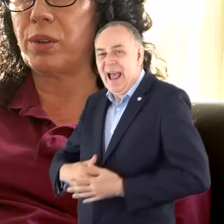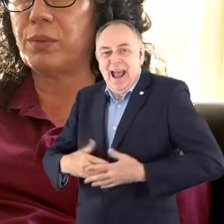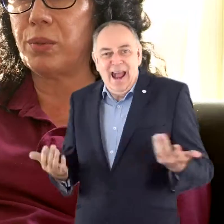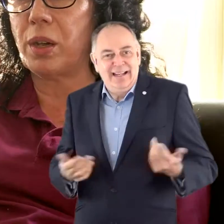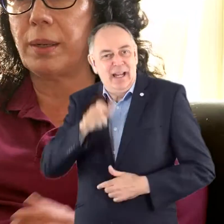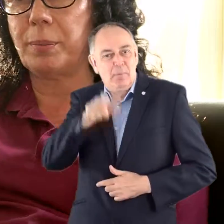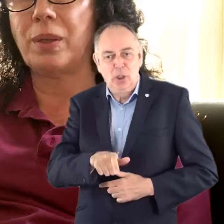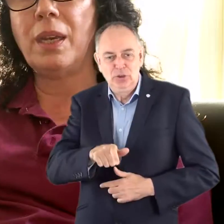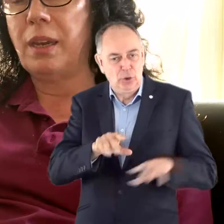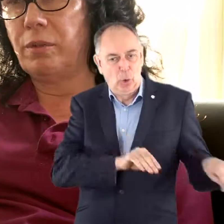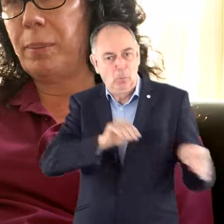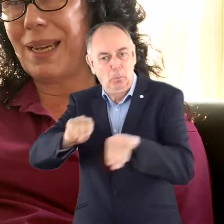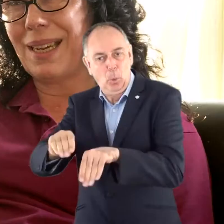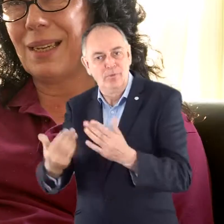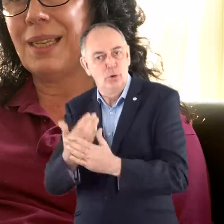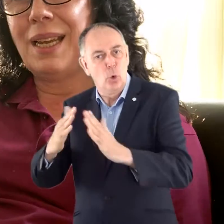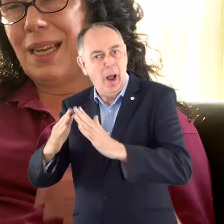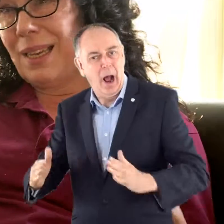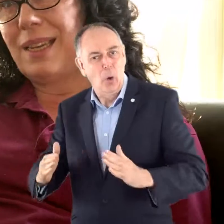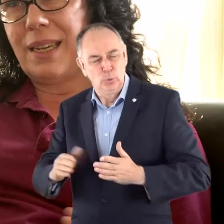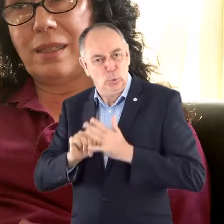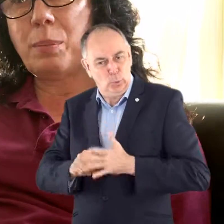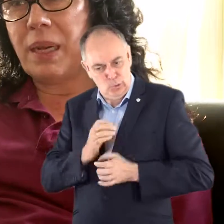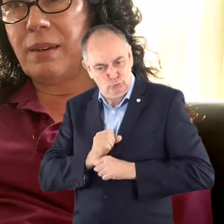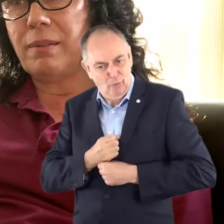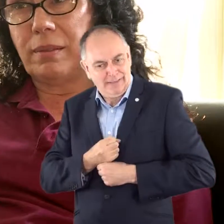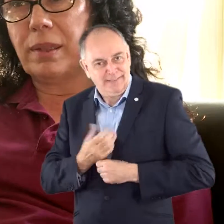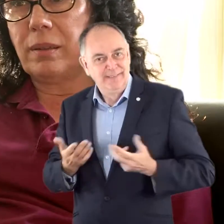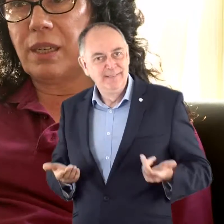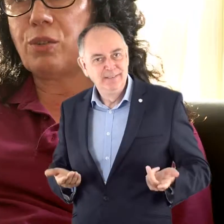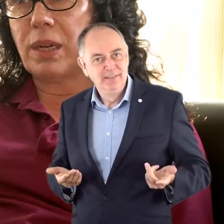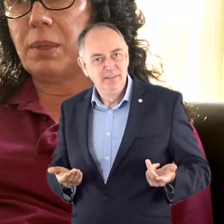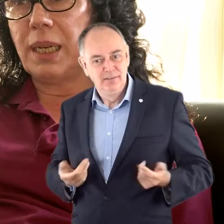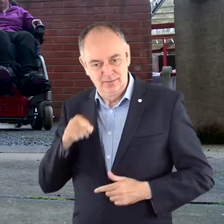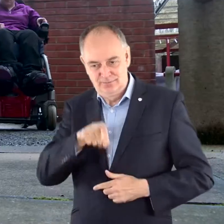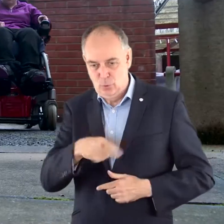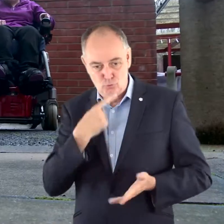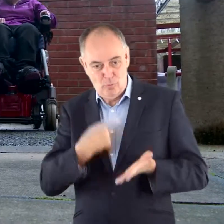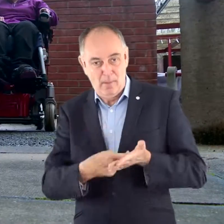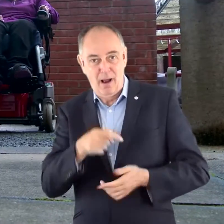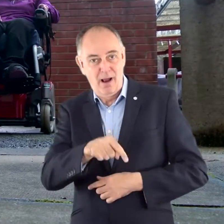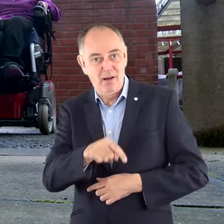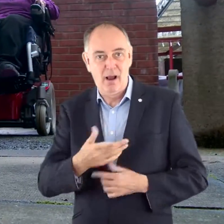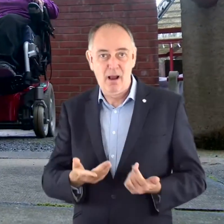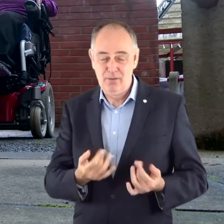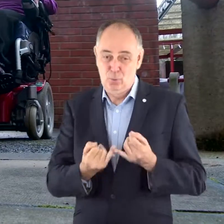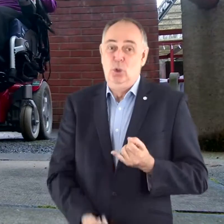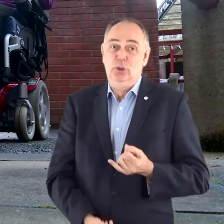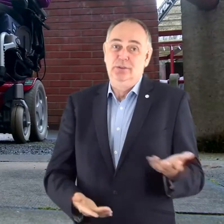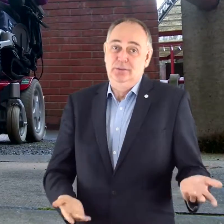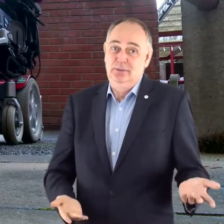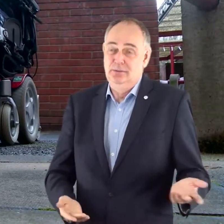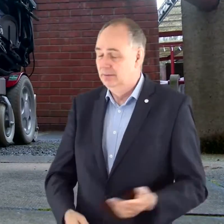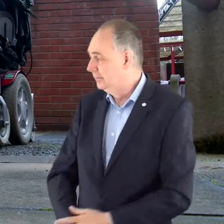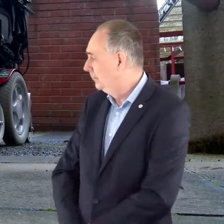of the most stressful times but for Rebecca, it's been extremely irritating at times.